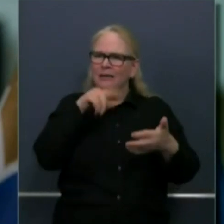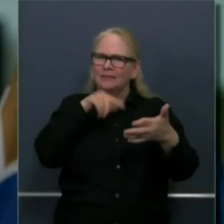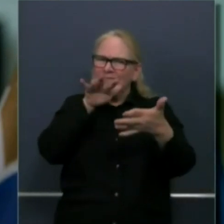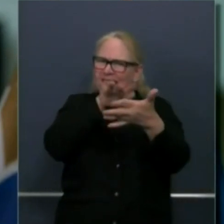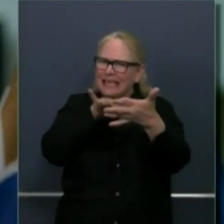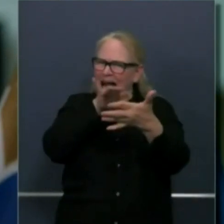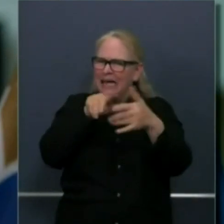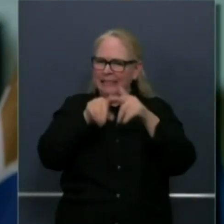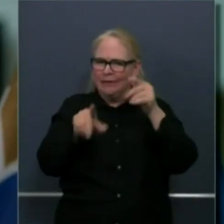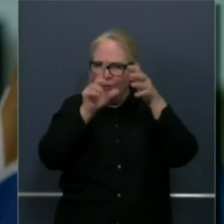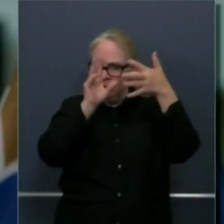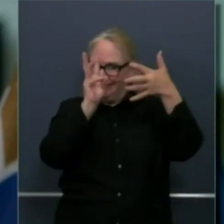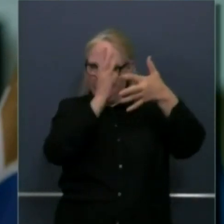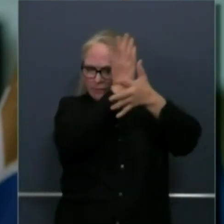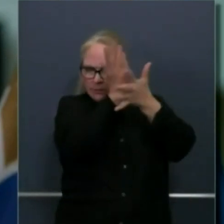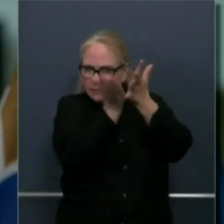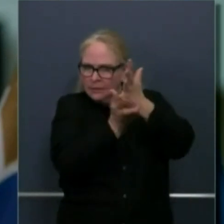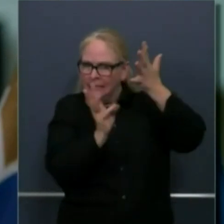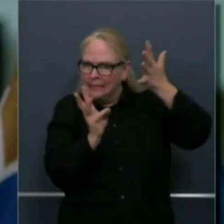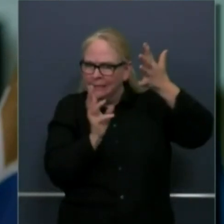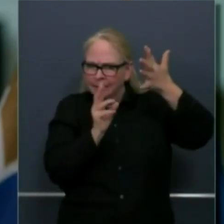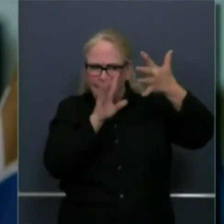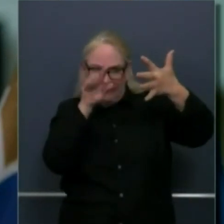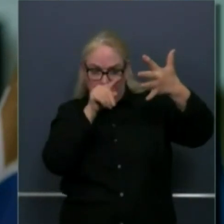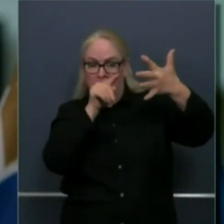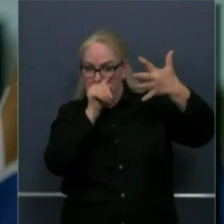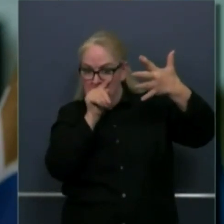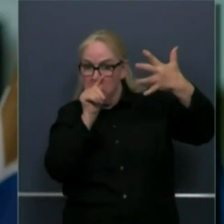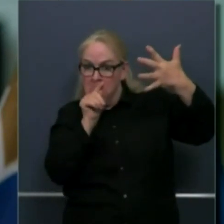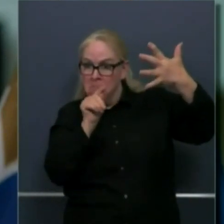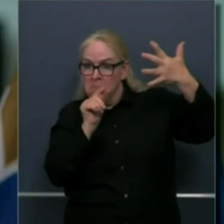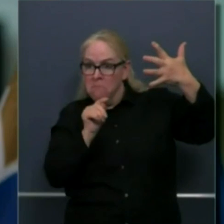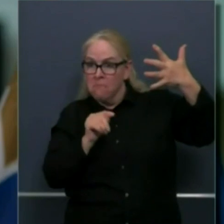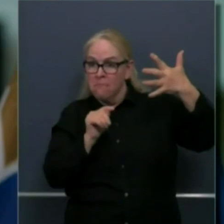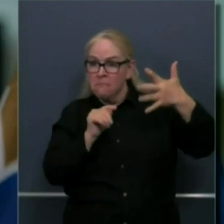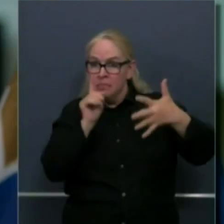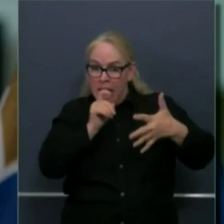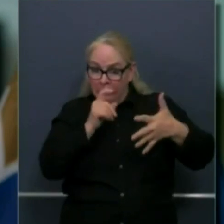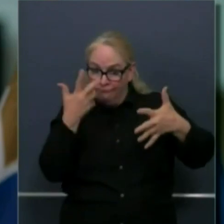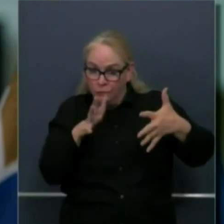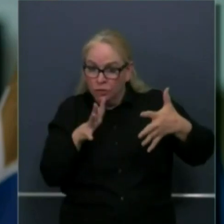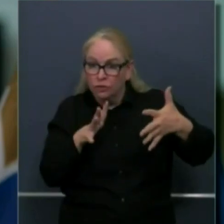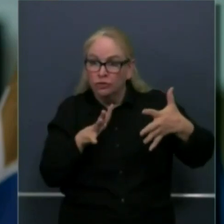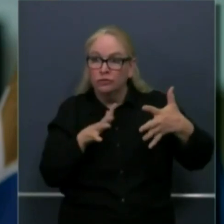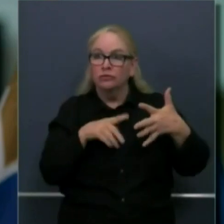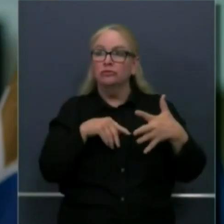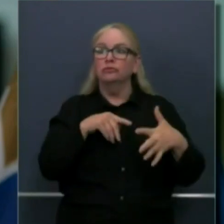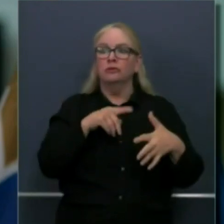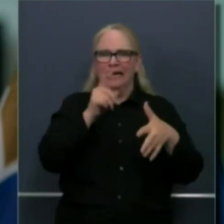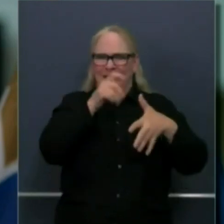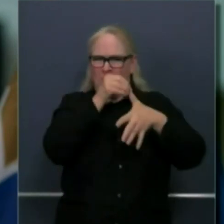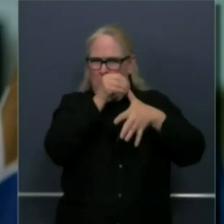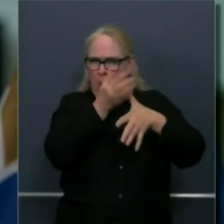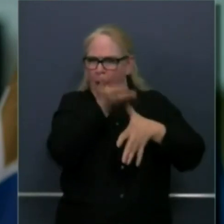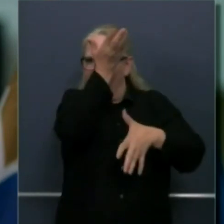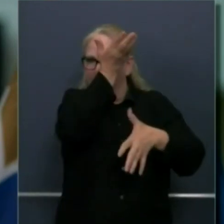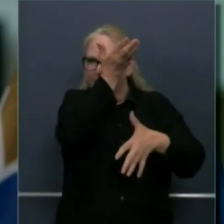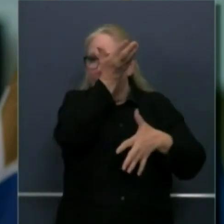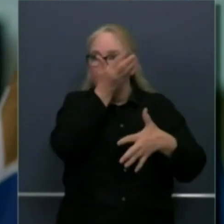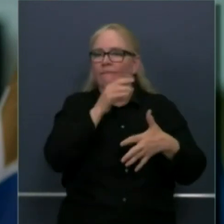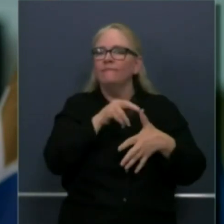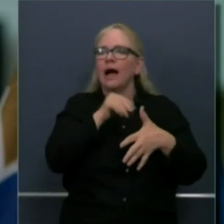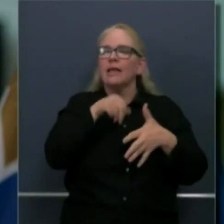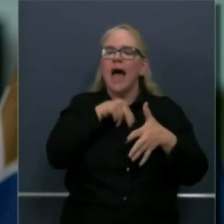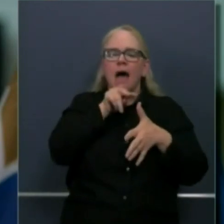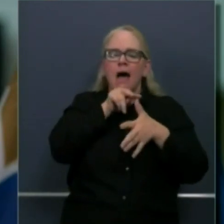capacity to test leads to the capacity to trace and I just want to update you on that we believe by